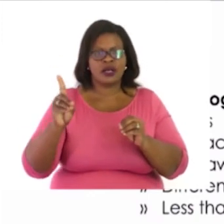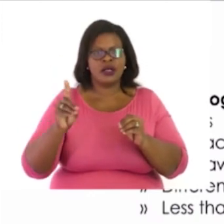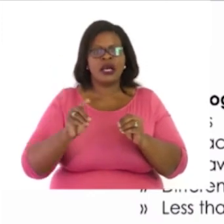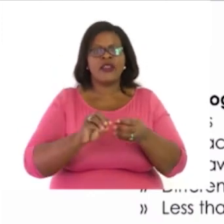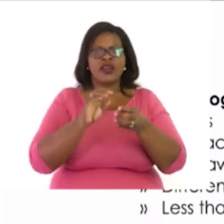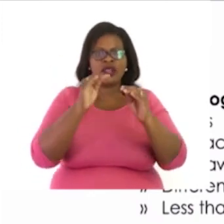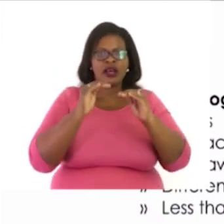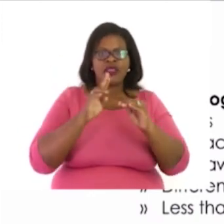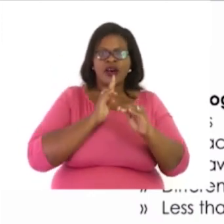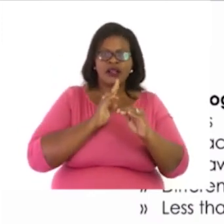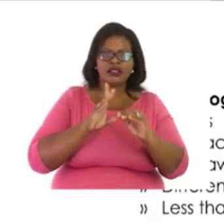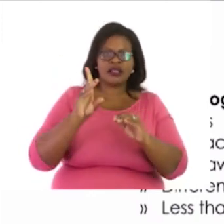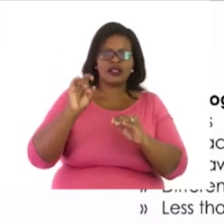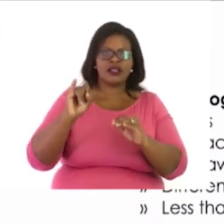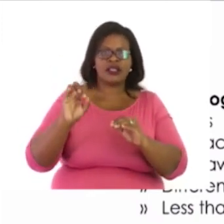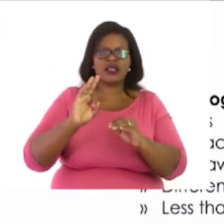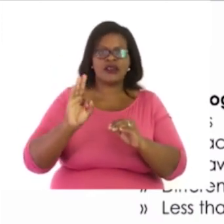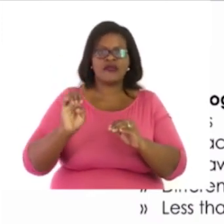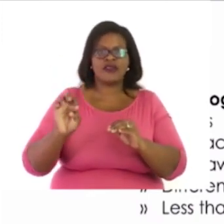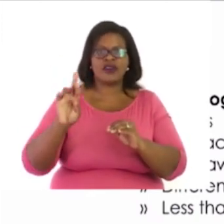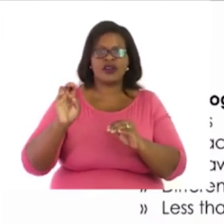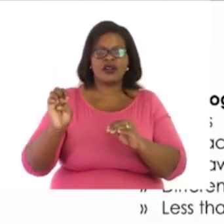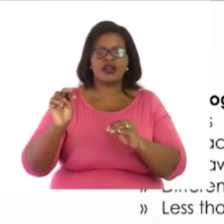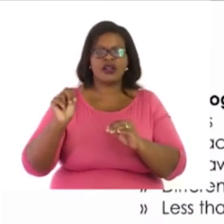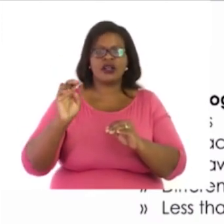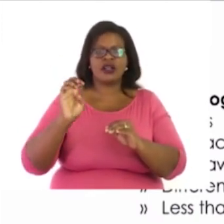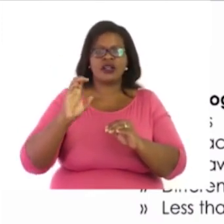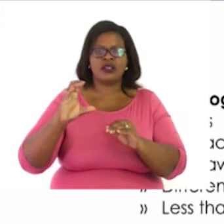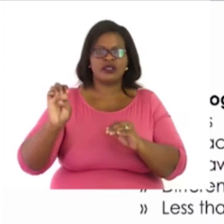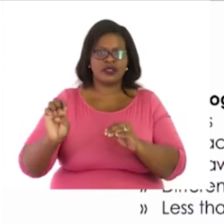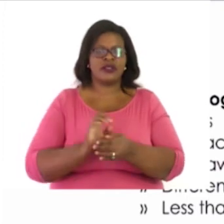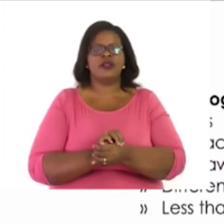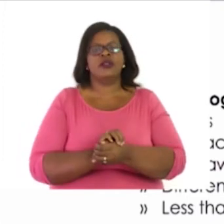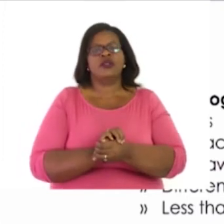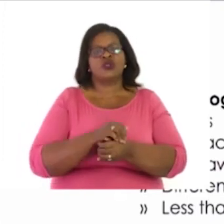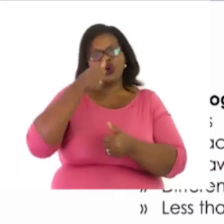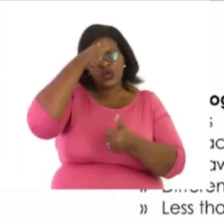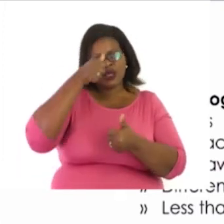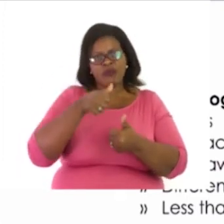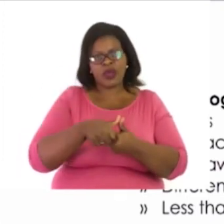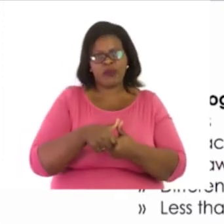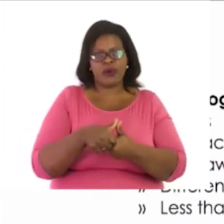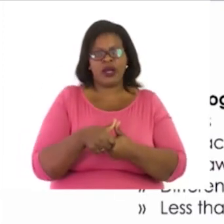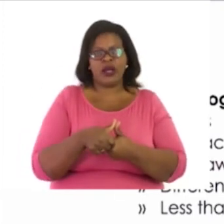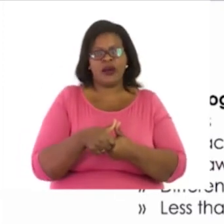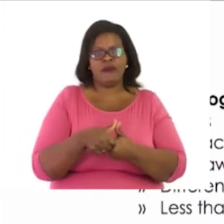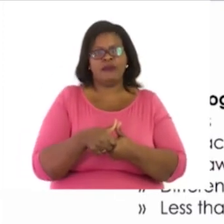The small number. And what we call the answer of a subtraction sum.